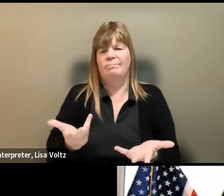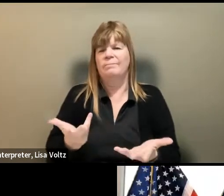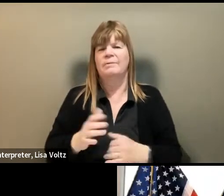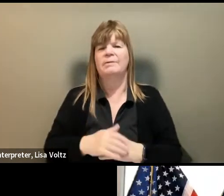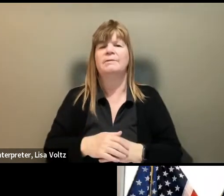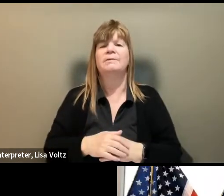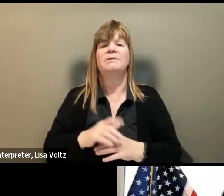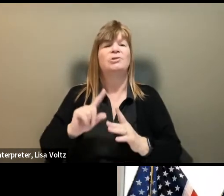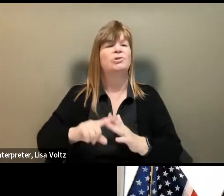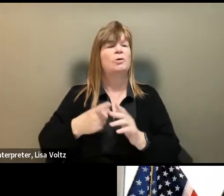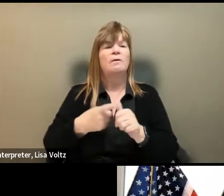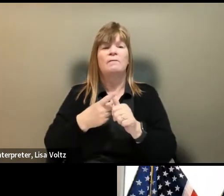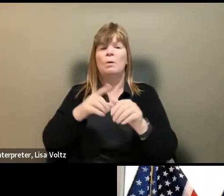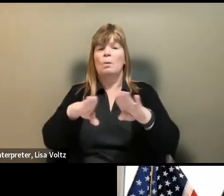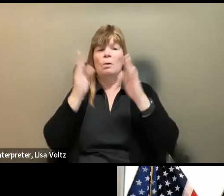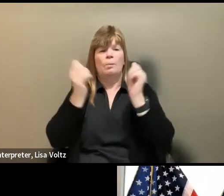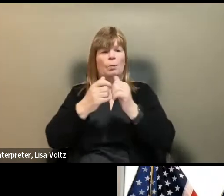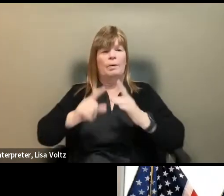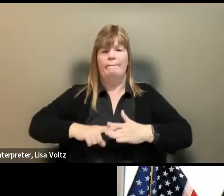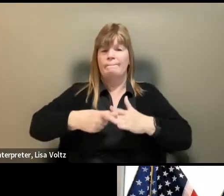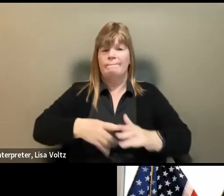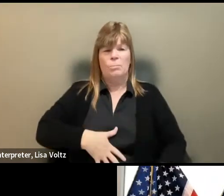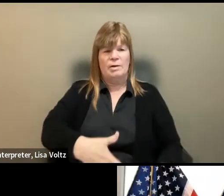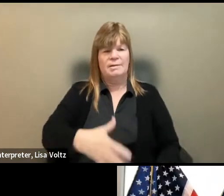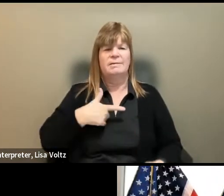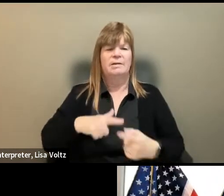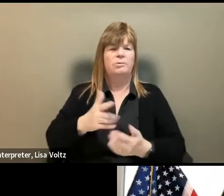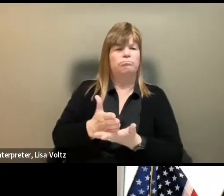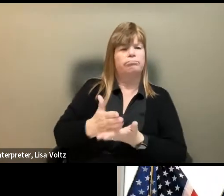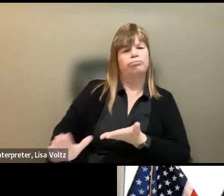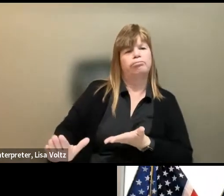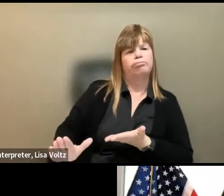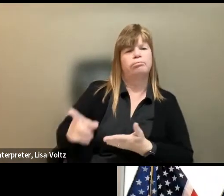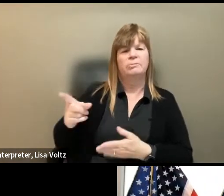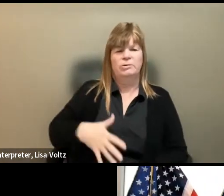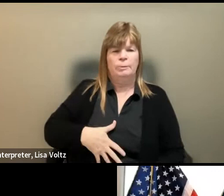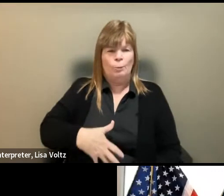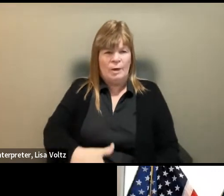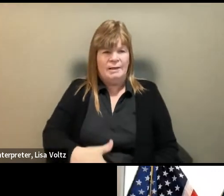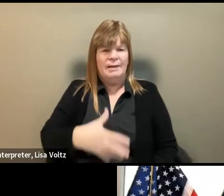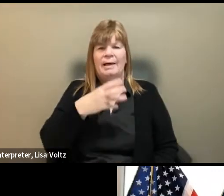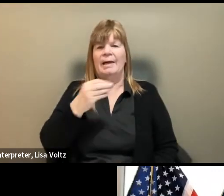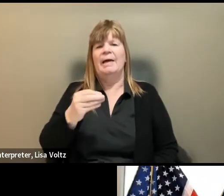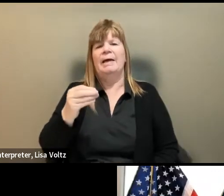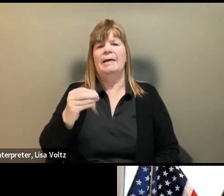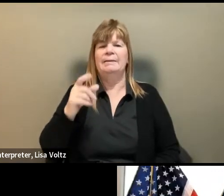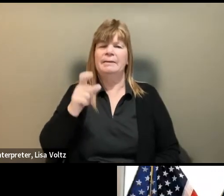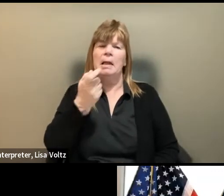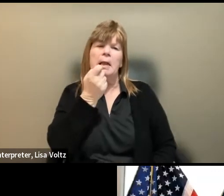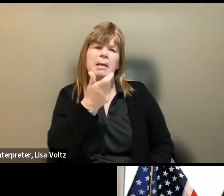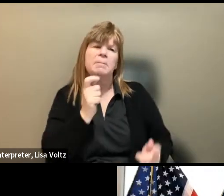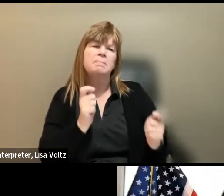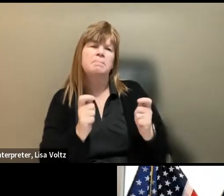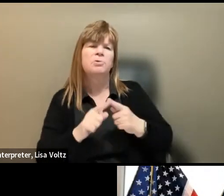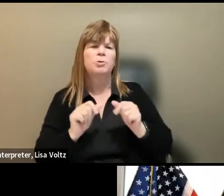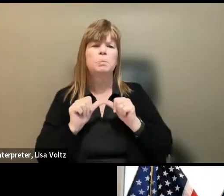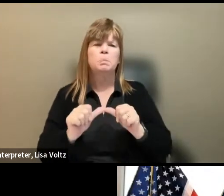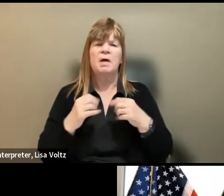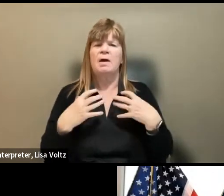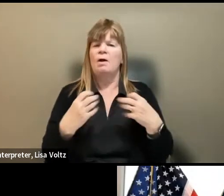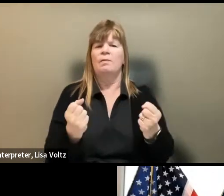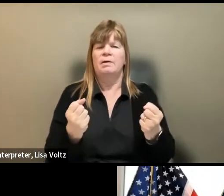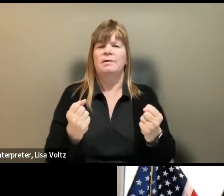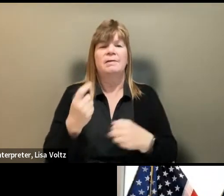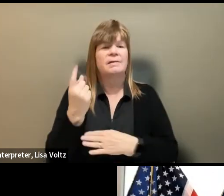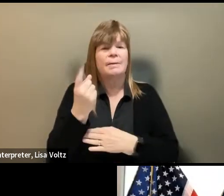with pregnancy. Workers are pushed off the job when they are pregnant and need a modest accommodation to stay healthy. Something